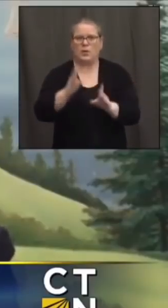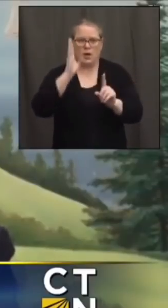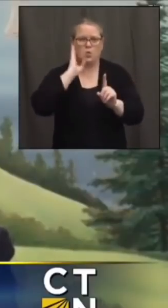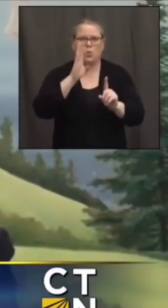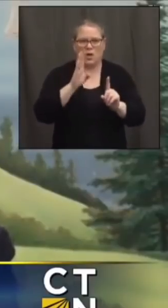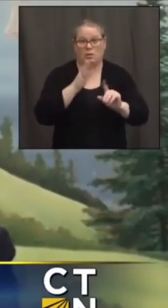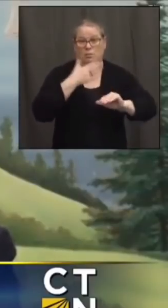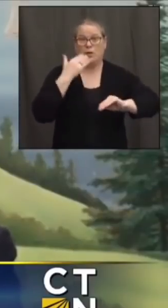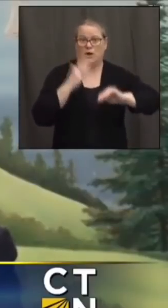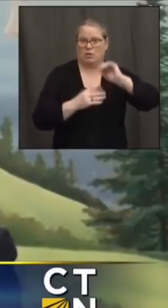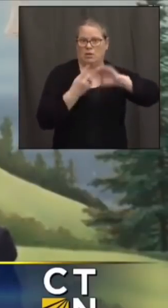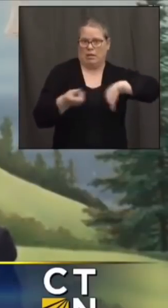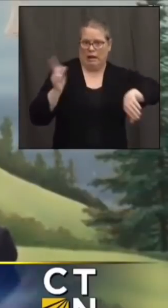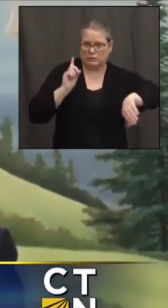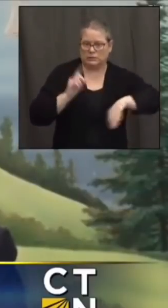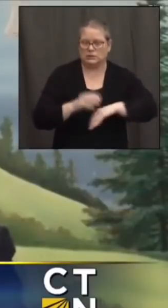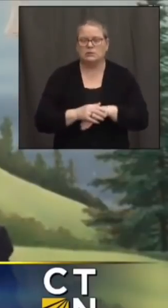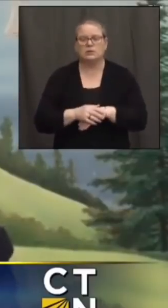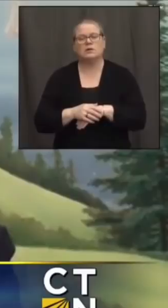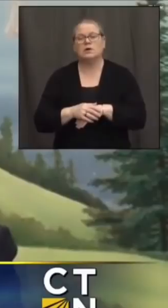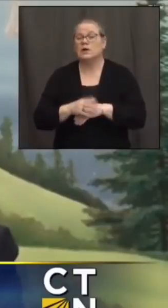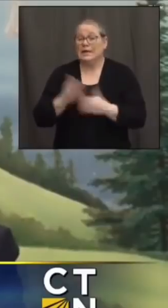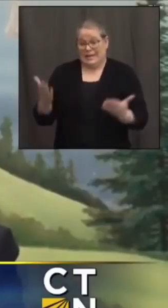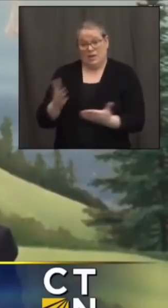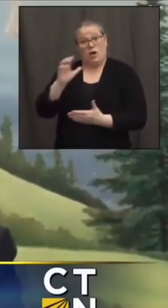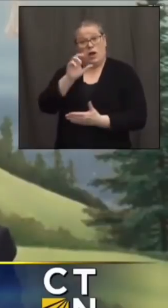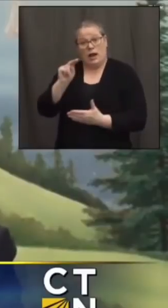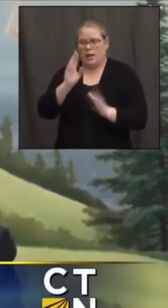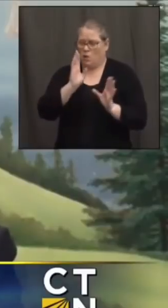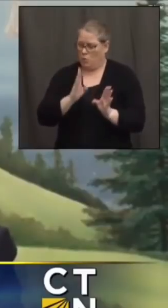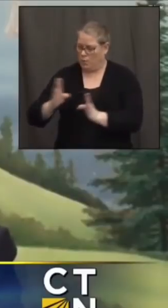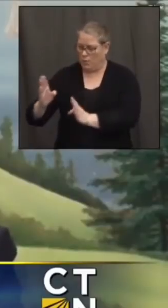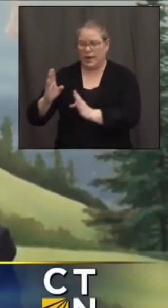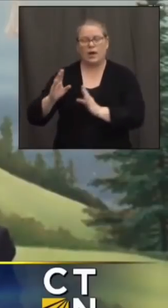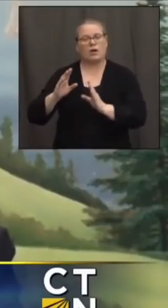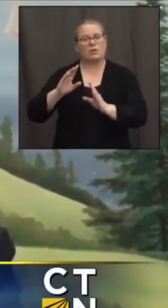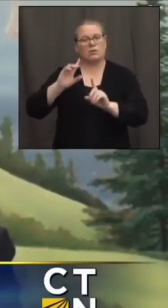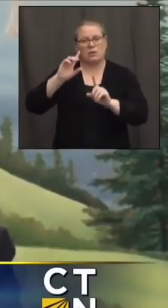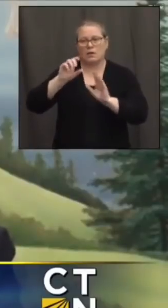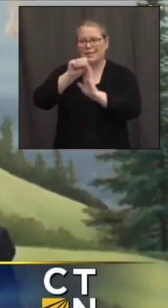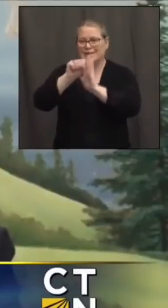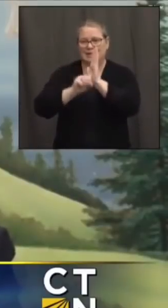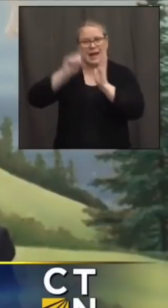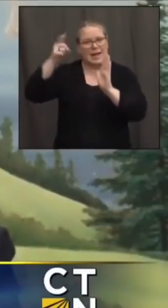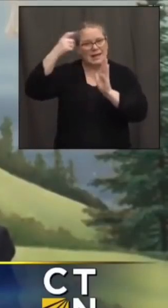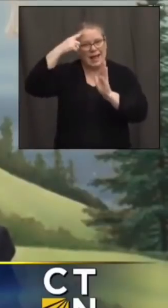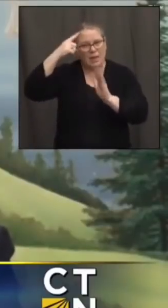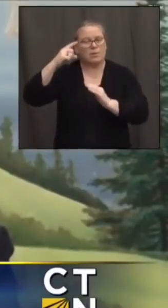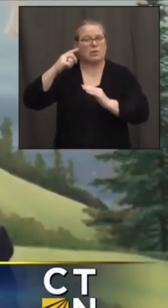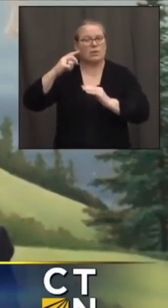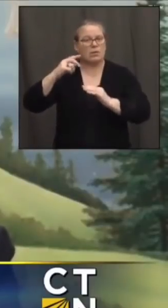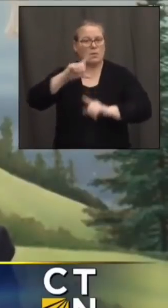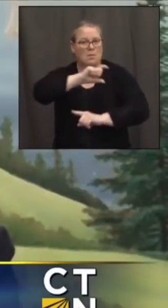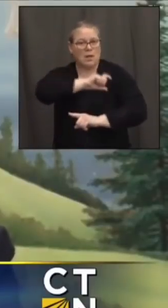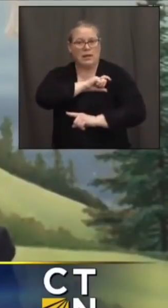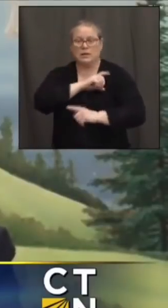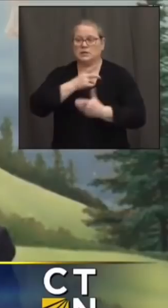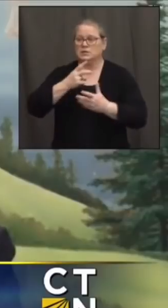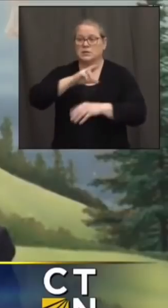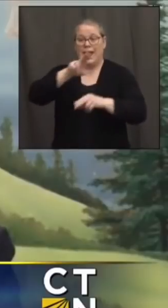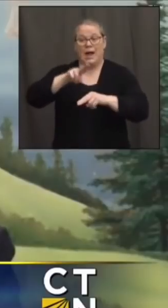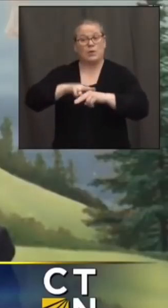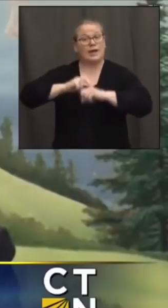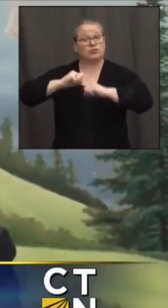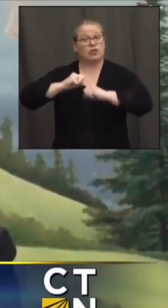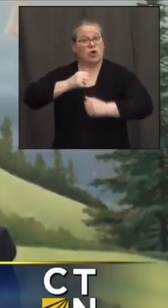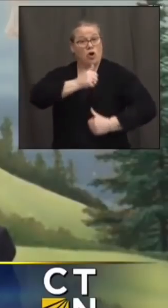municipal police the capital police um and we're going to be very clear to people um you know stay safe stay home we don't want